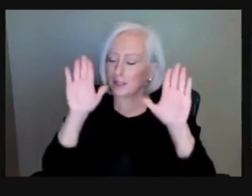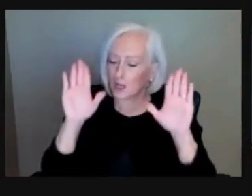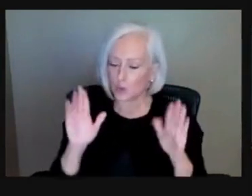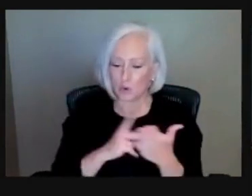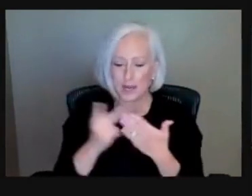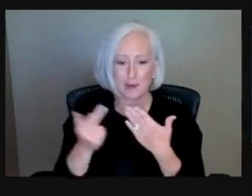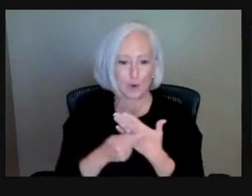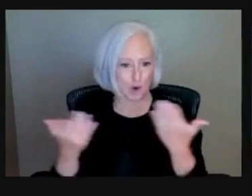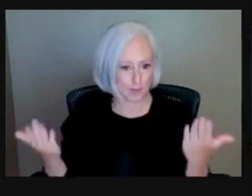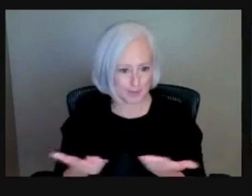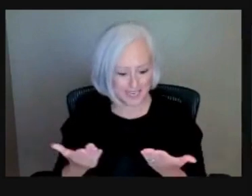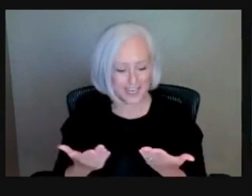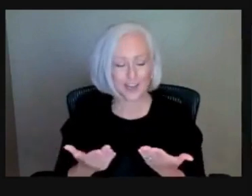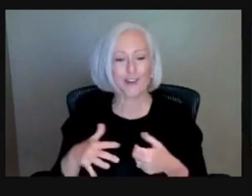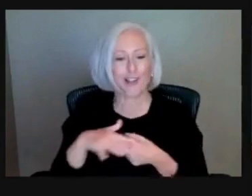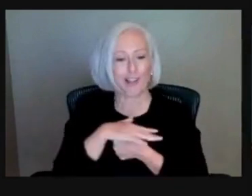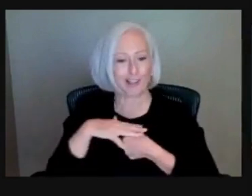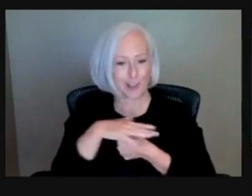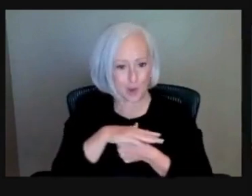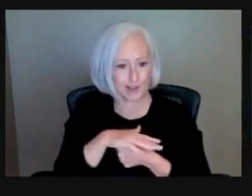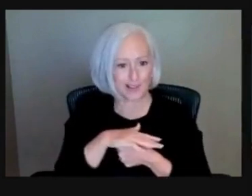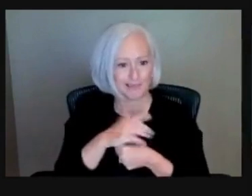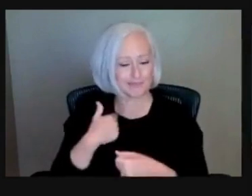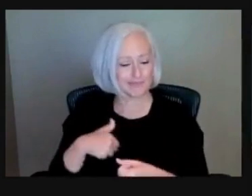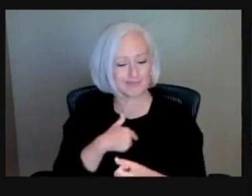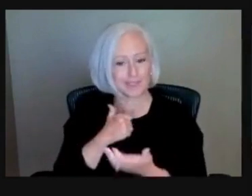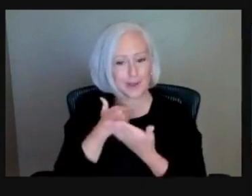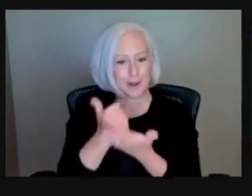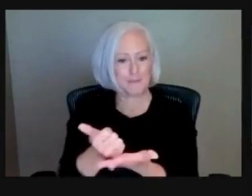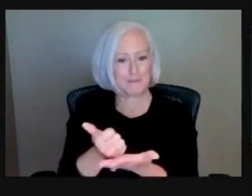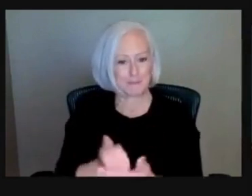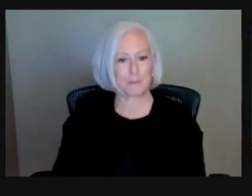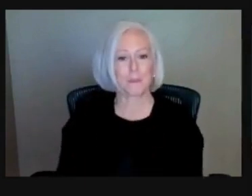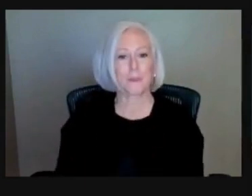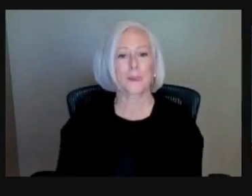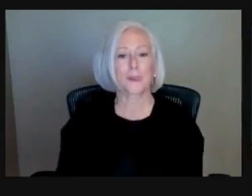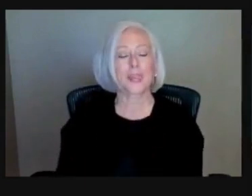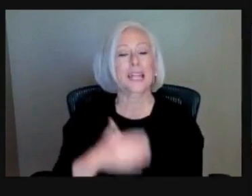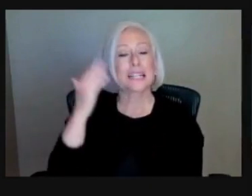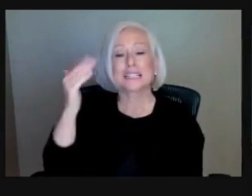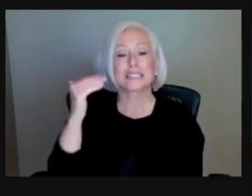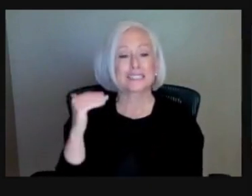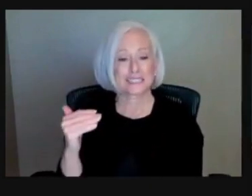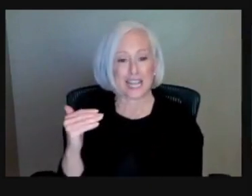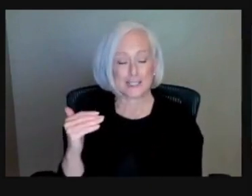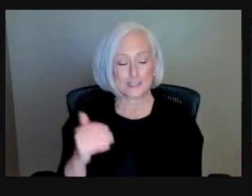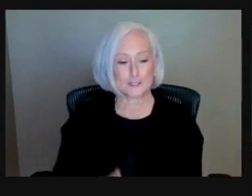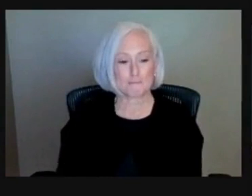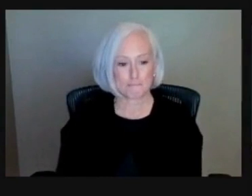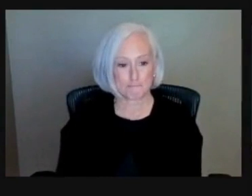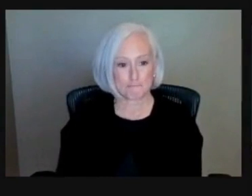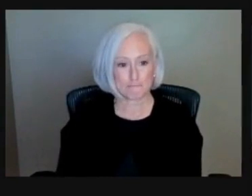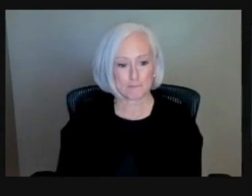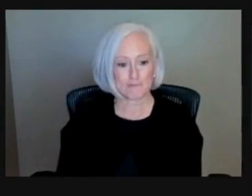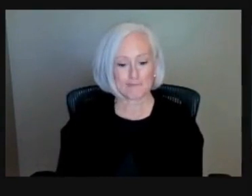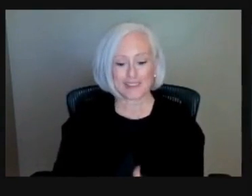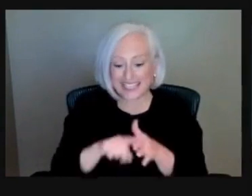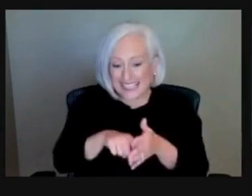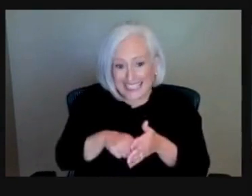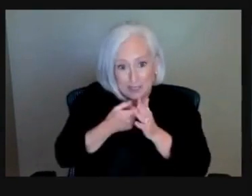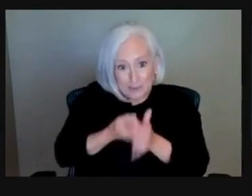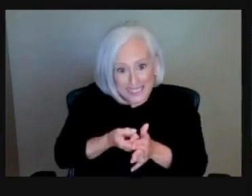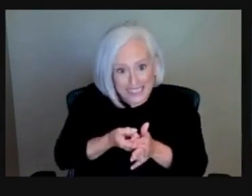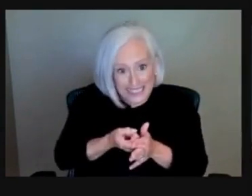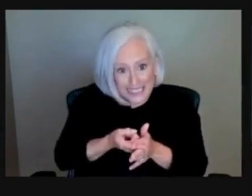If we can help you apply, absolutely, we're here to do that. So next steps. So as I mentioned at the very beginning, your